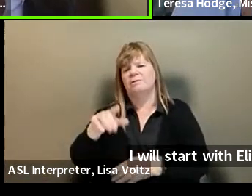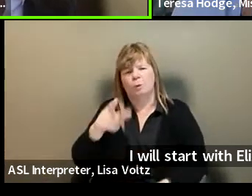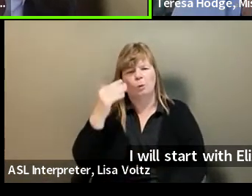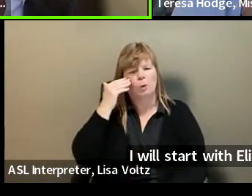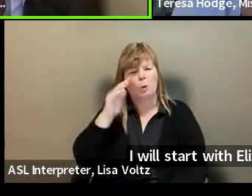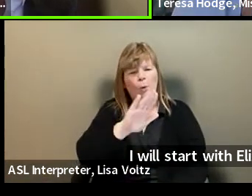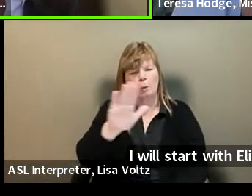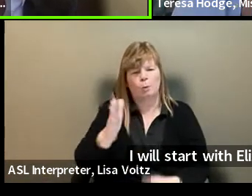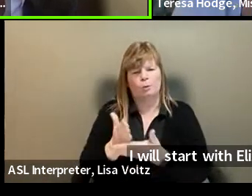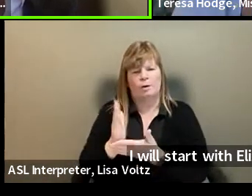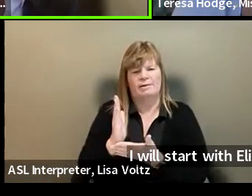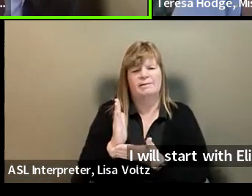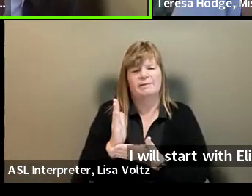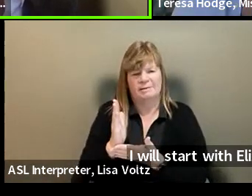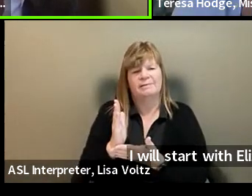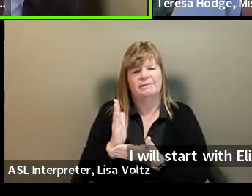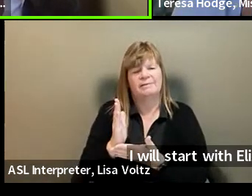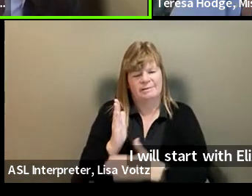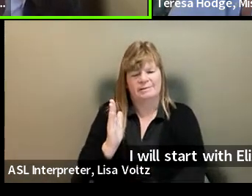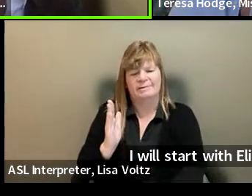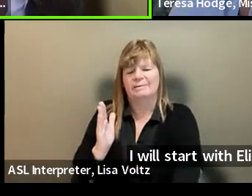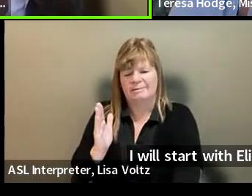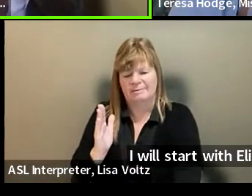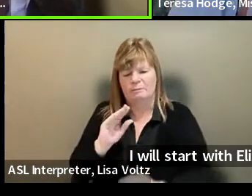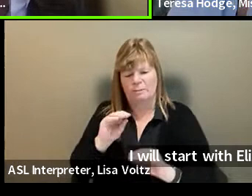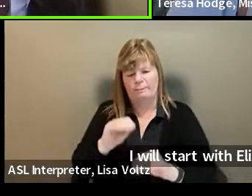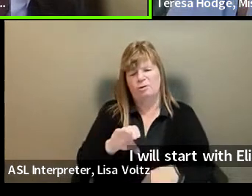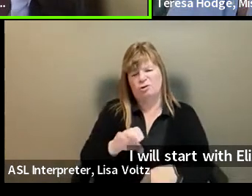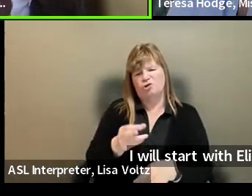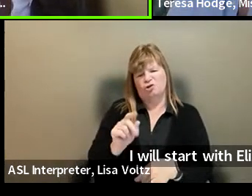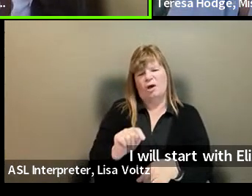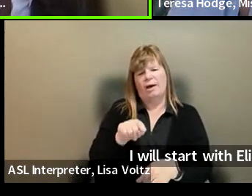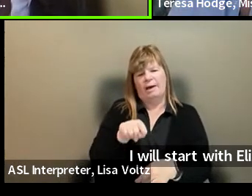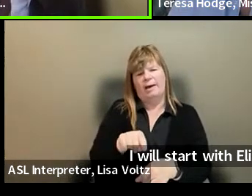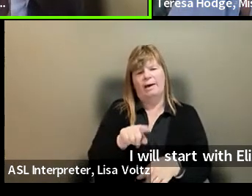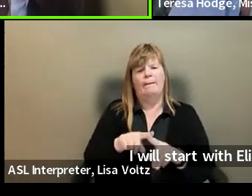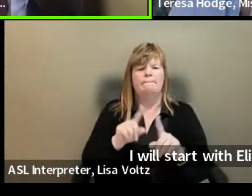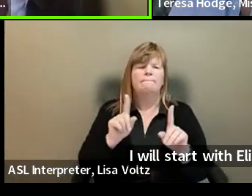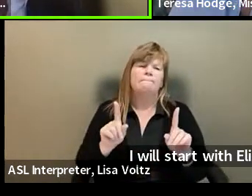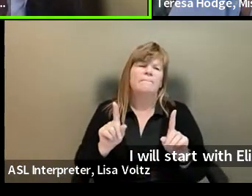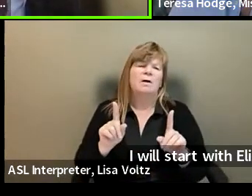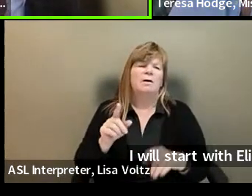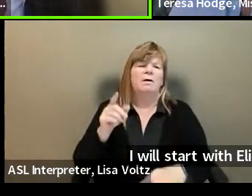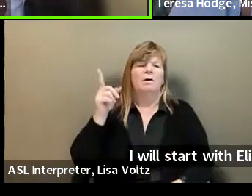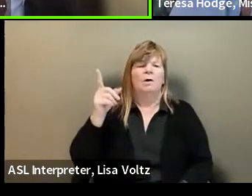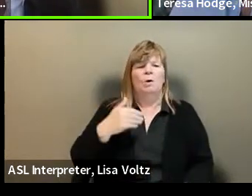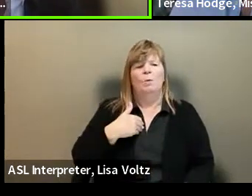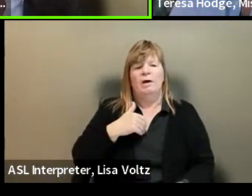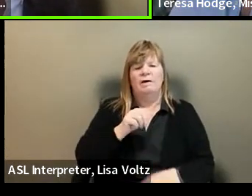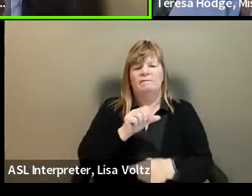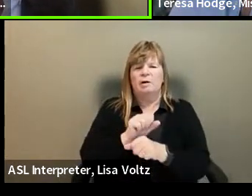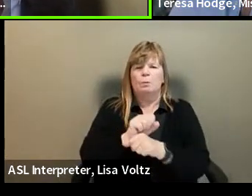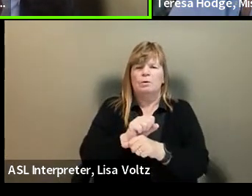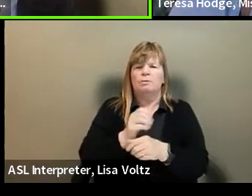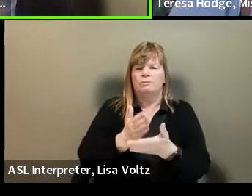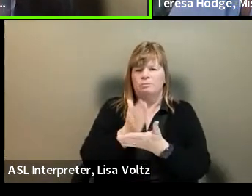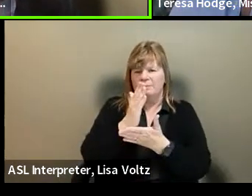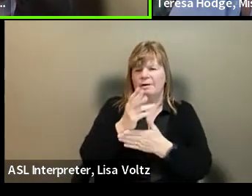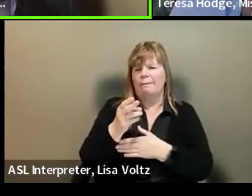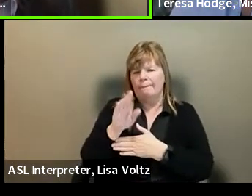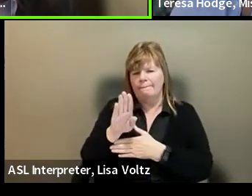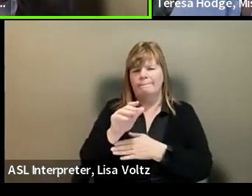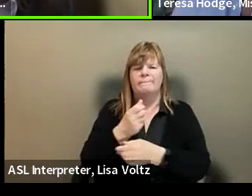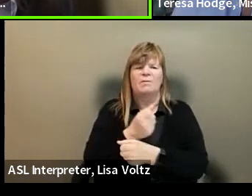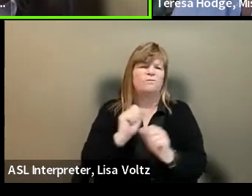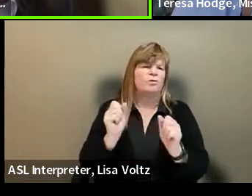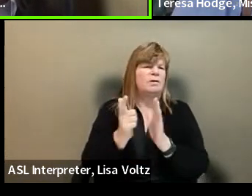rights. Um, I'm going to put it in the chat, but a better balance has, um, a workplace rights hub, um, and a free and confidential legal